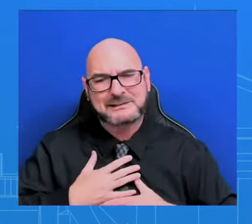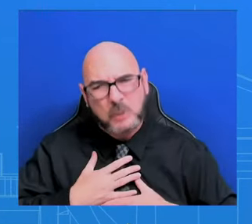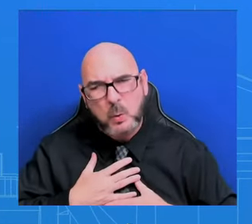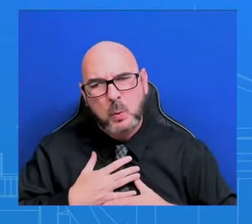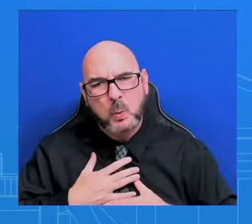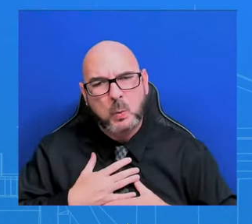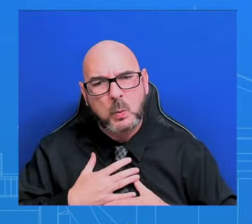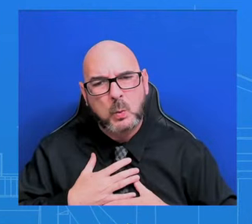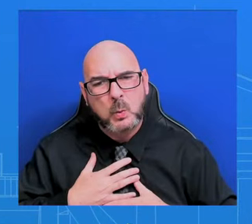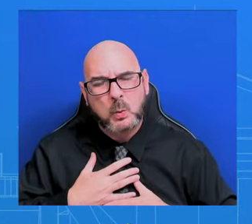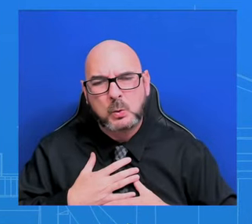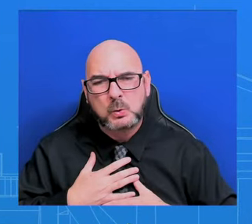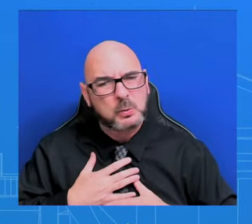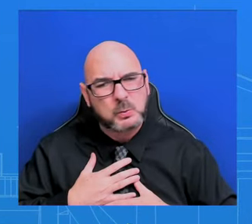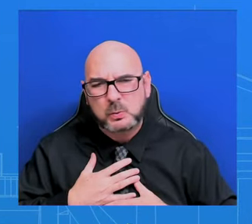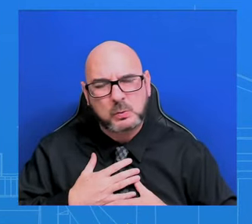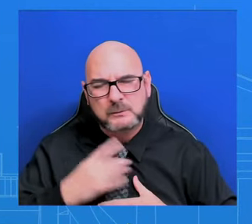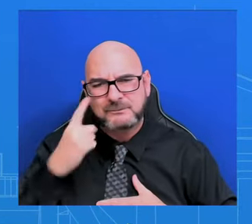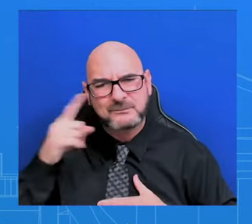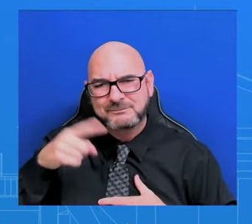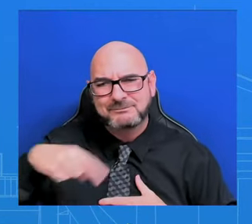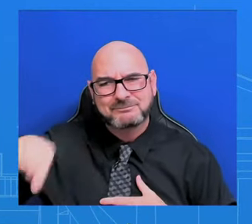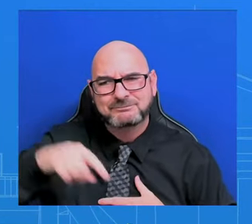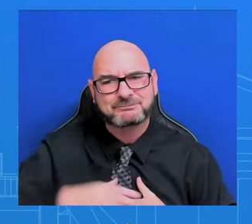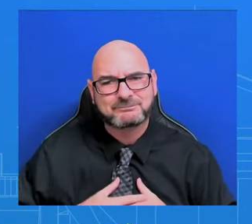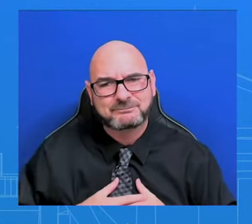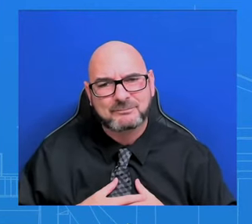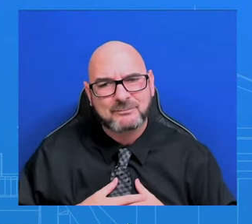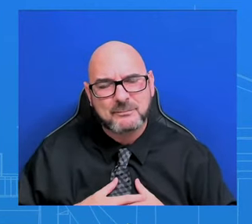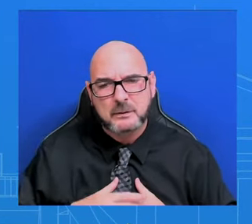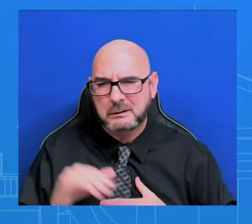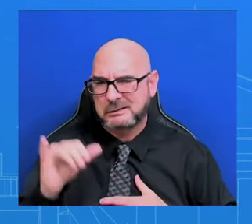have on this, I think that's something we would refer to them to speak to.